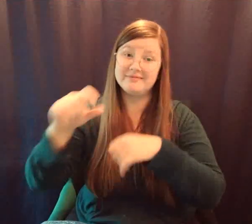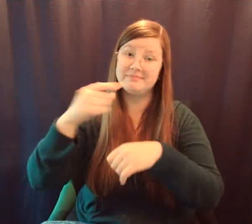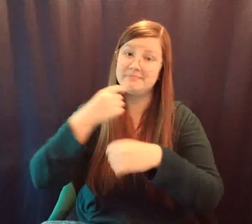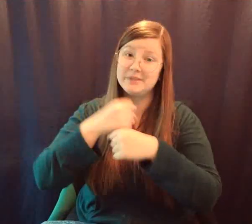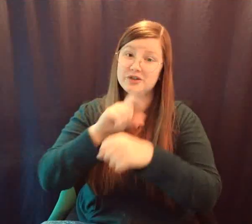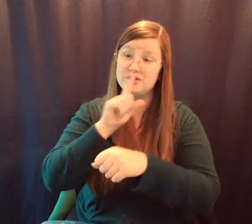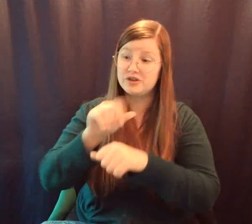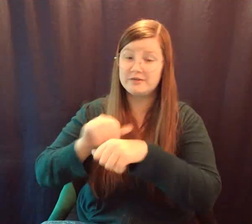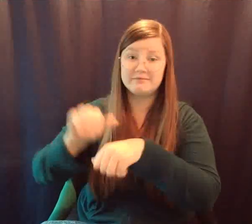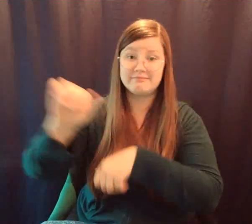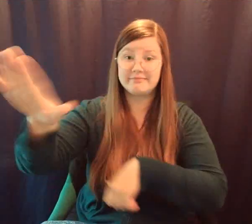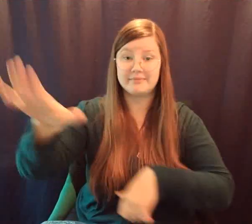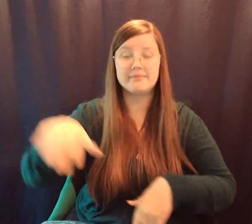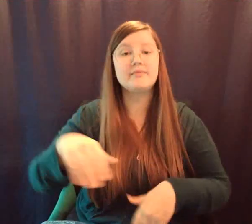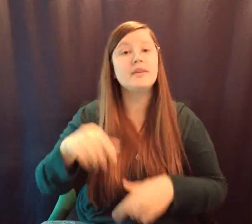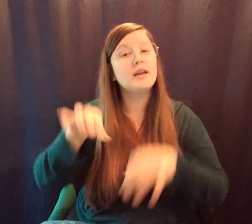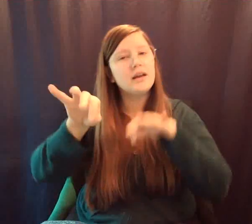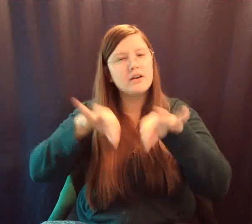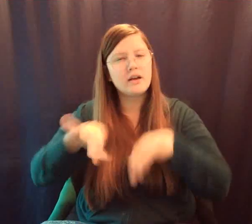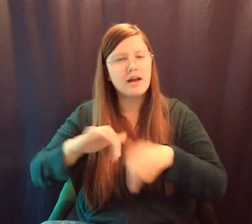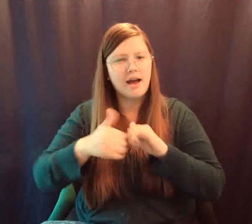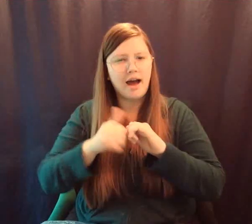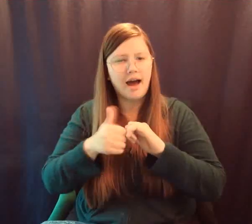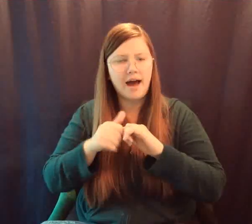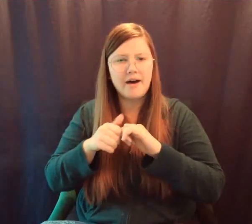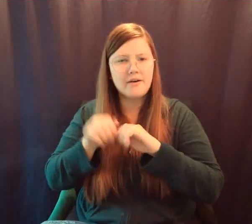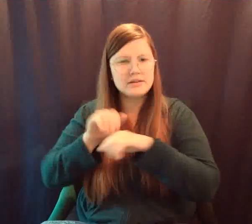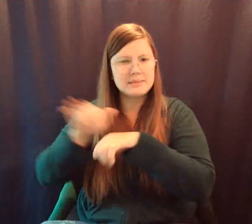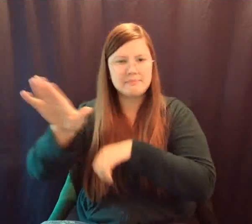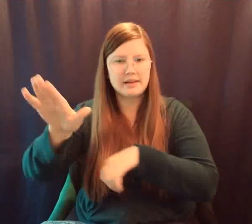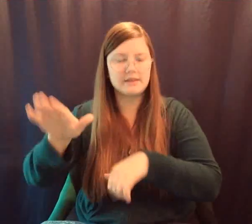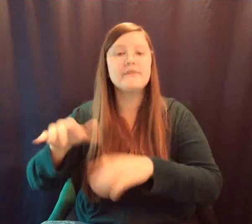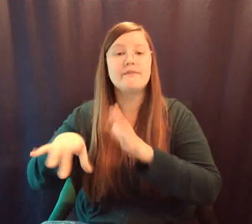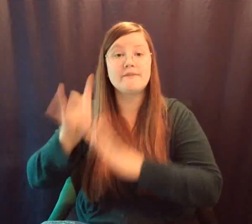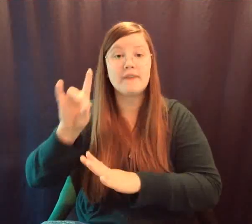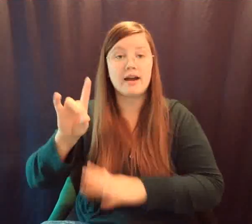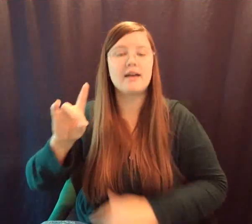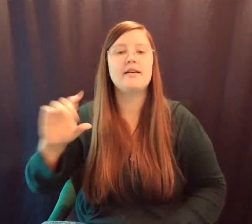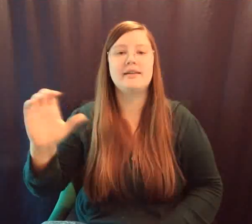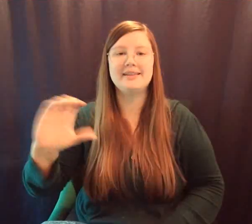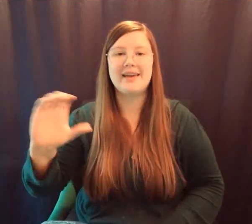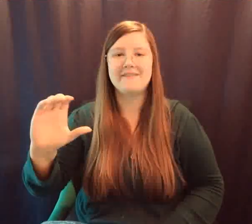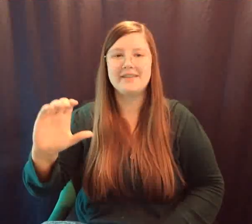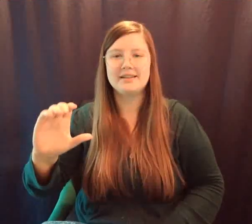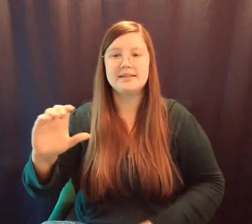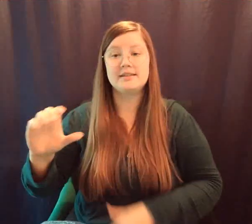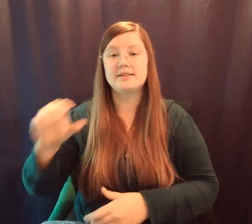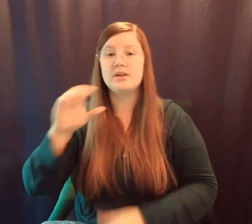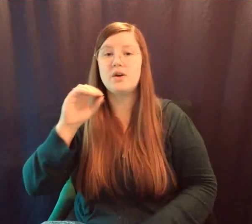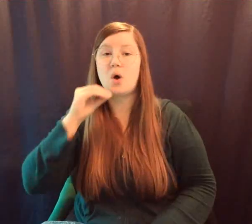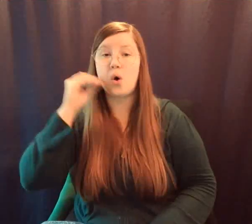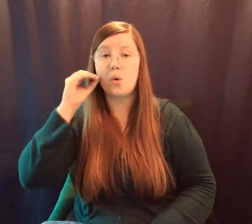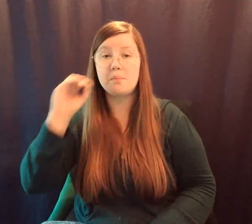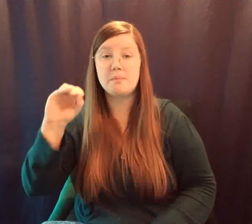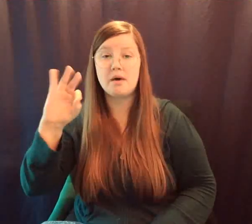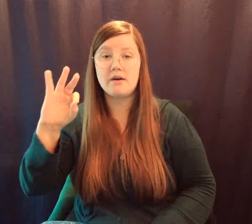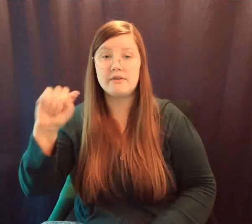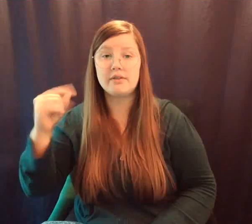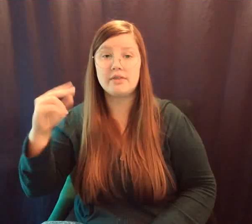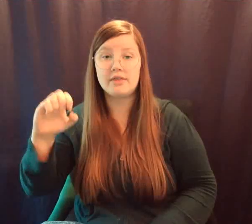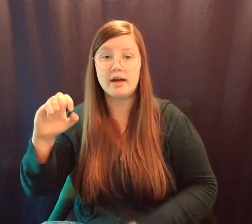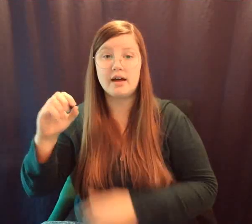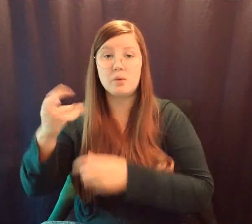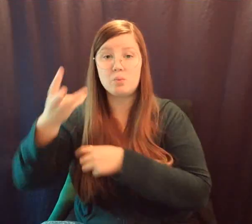those in. Directions for submitting both of these items can be found in Canvas on your Home of the Warriors class. See the yearbook module.